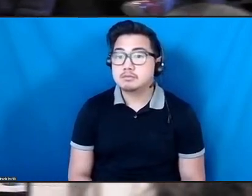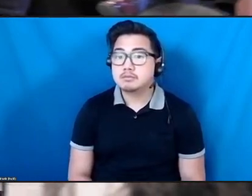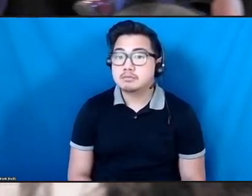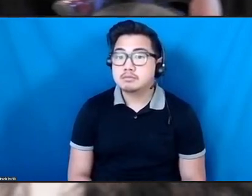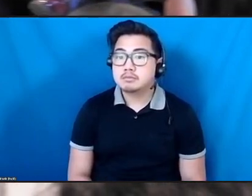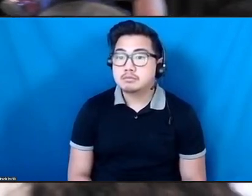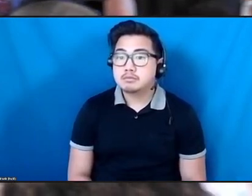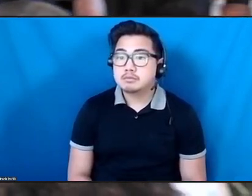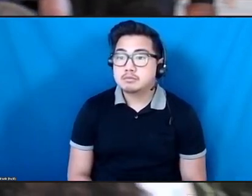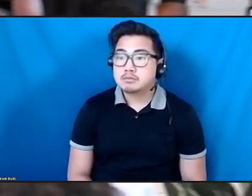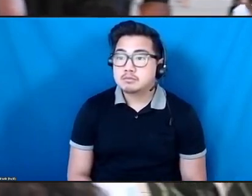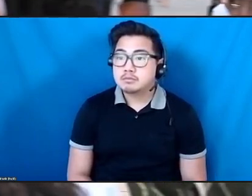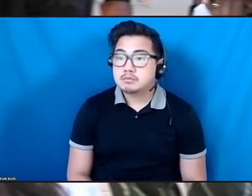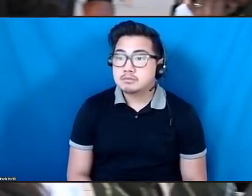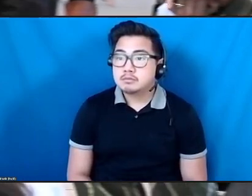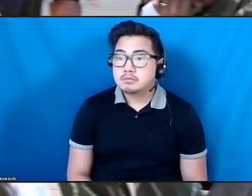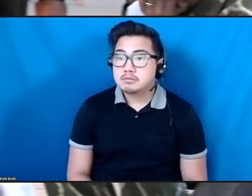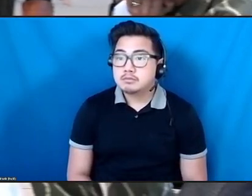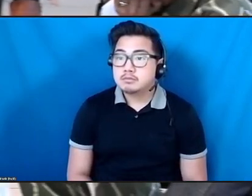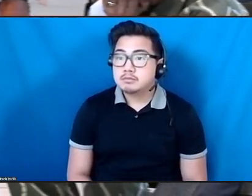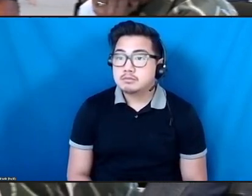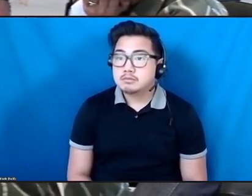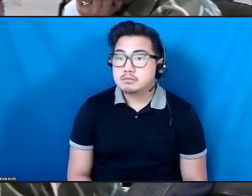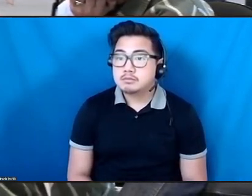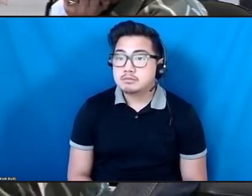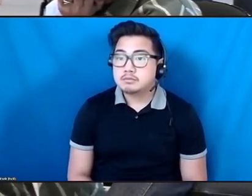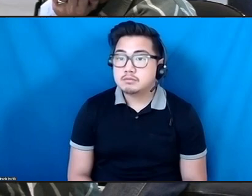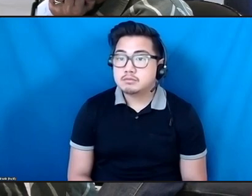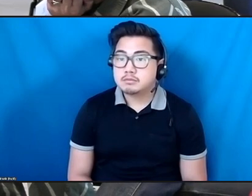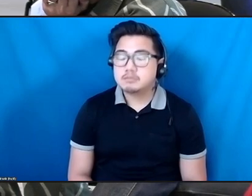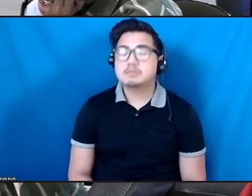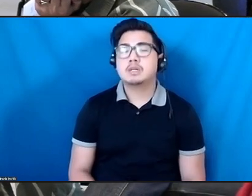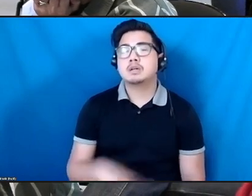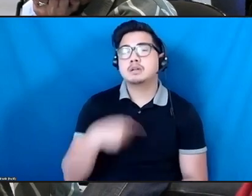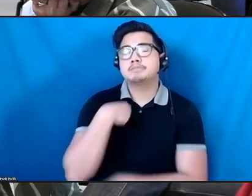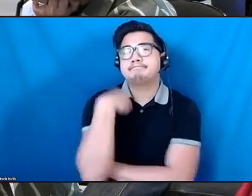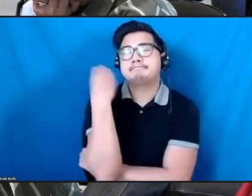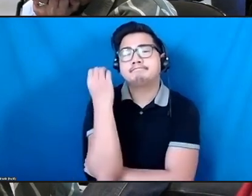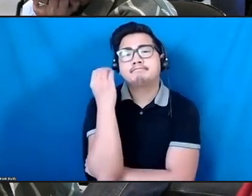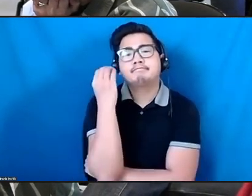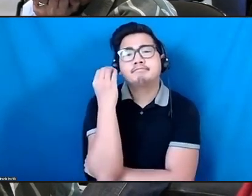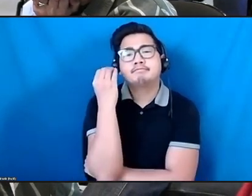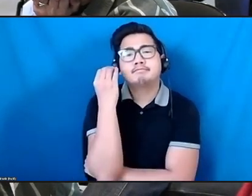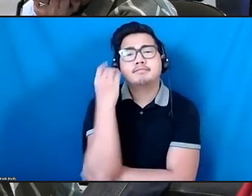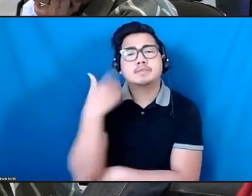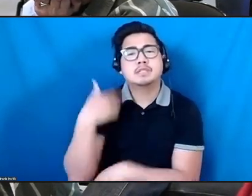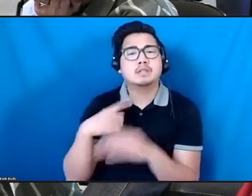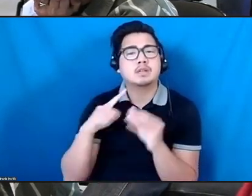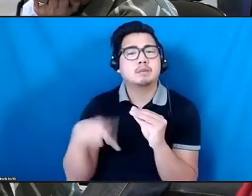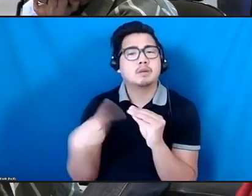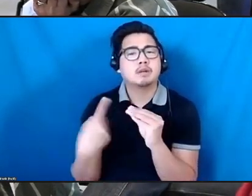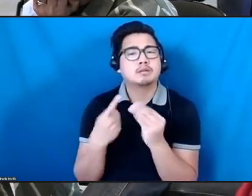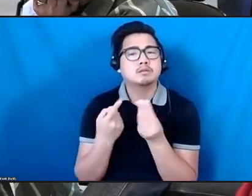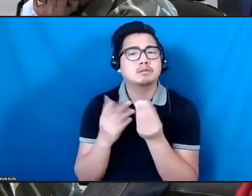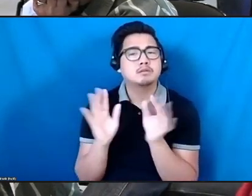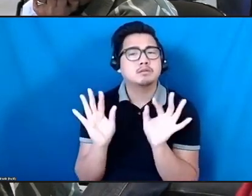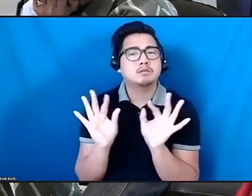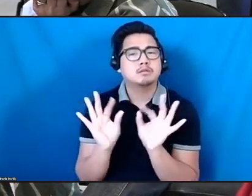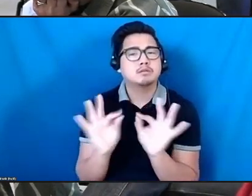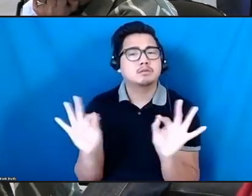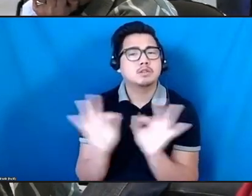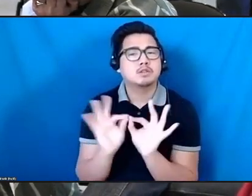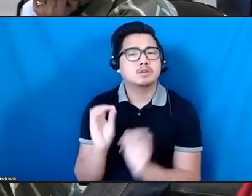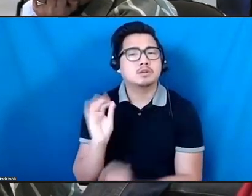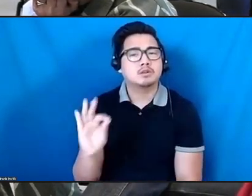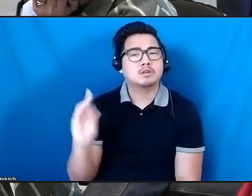I am thinking about what was said about the value of digital programming and how artists are already